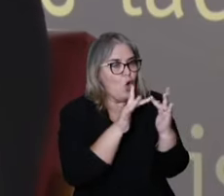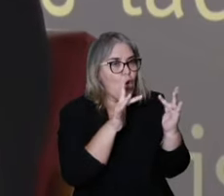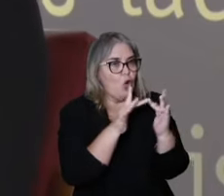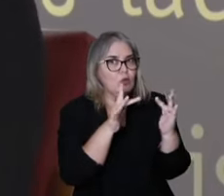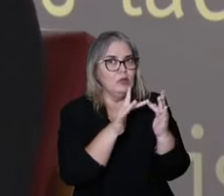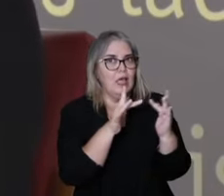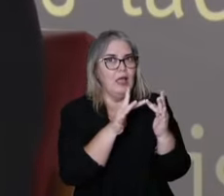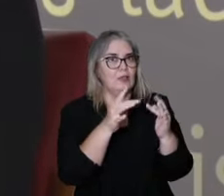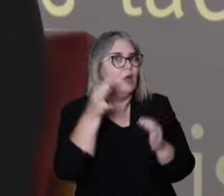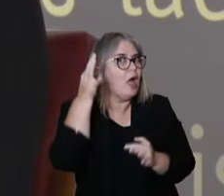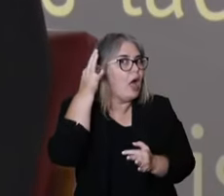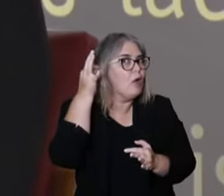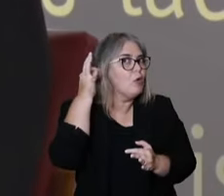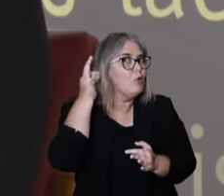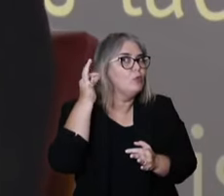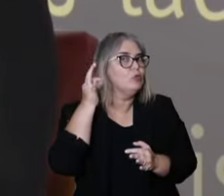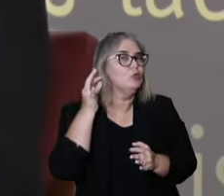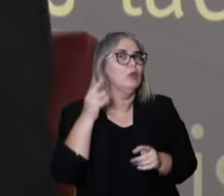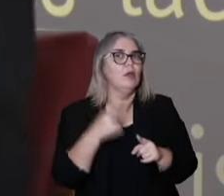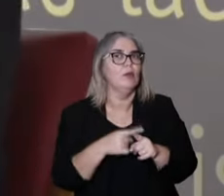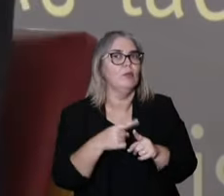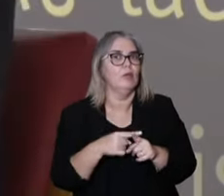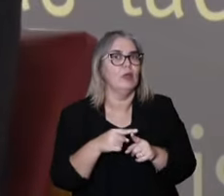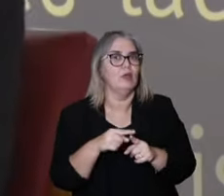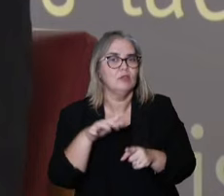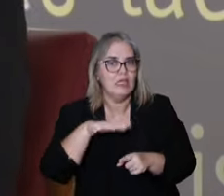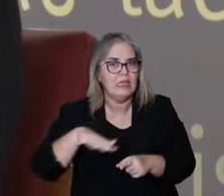from the colonizers,